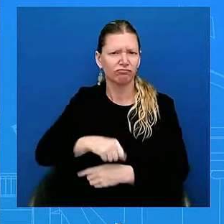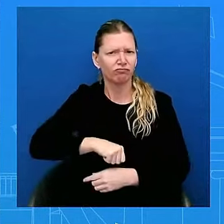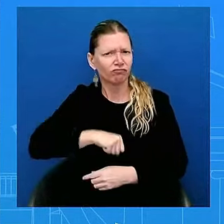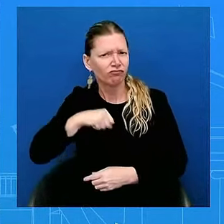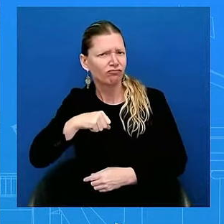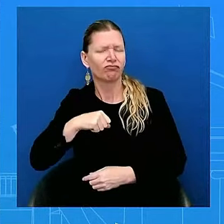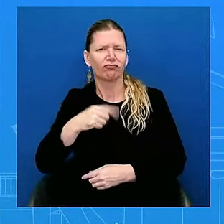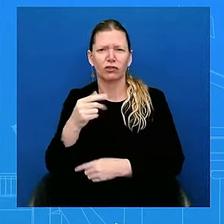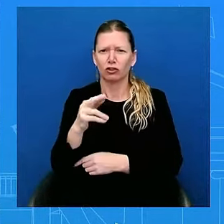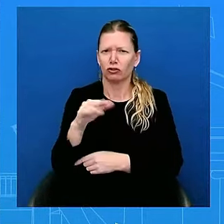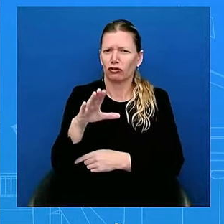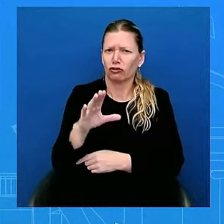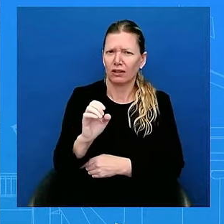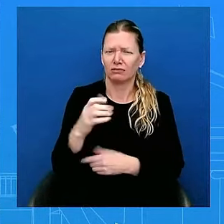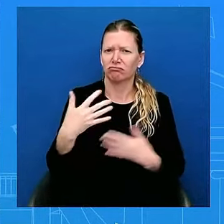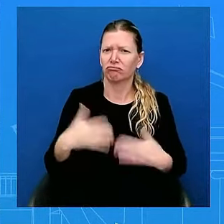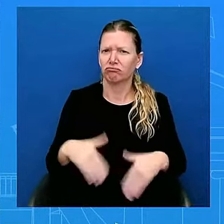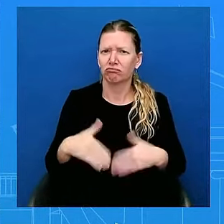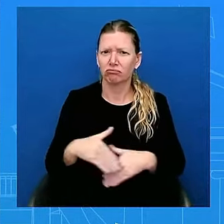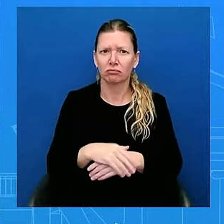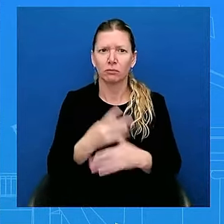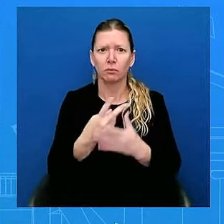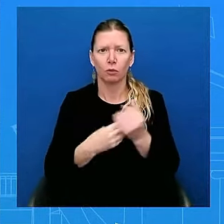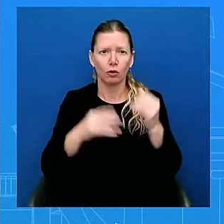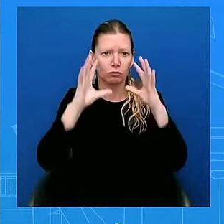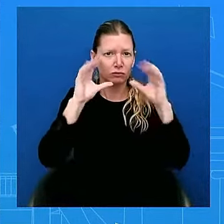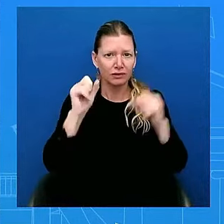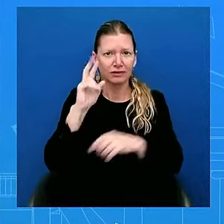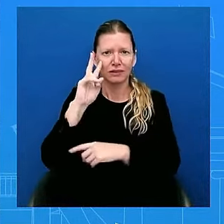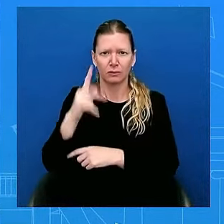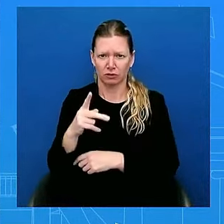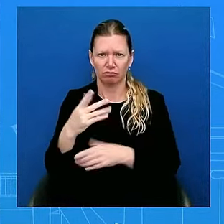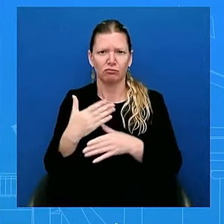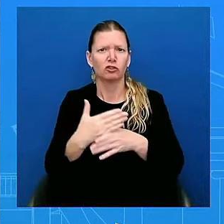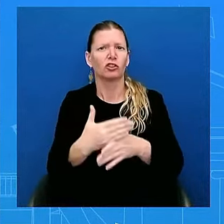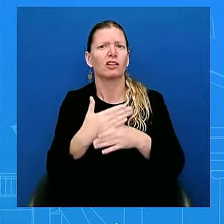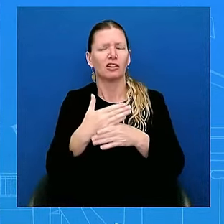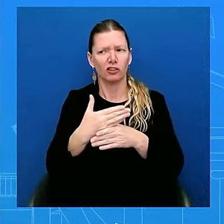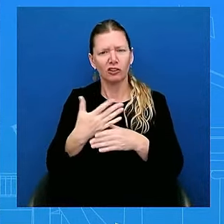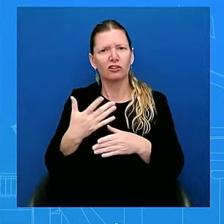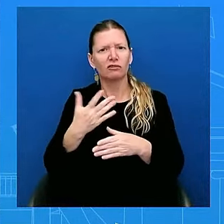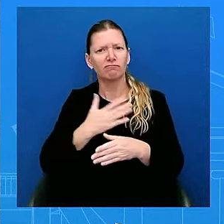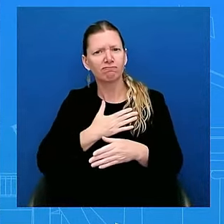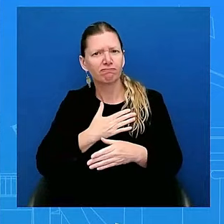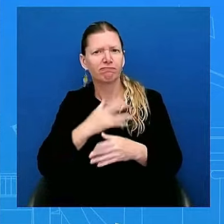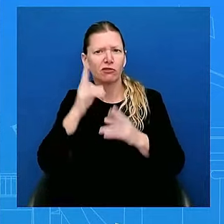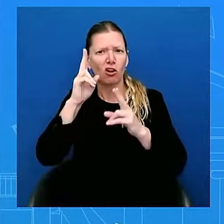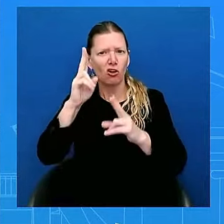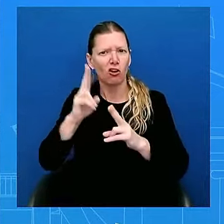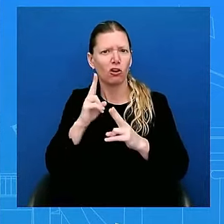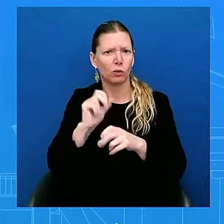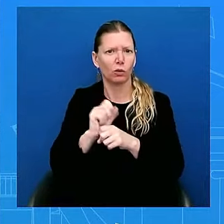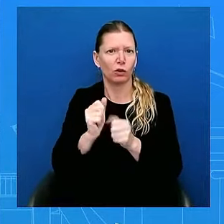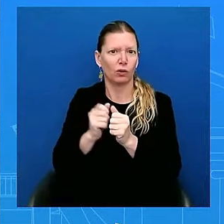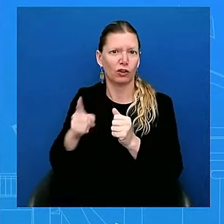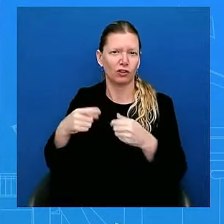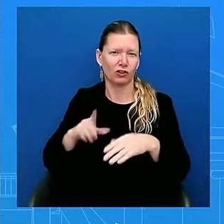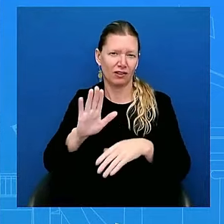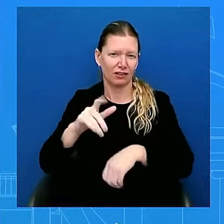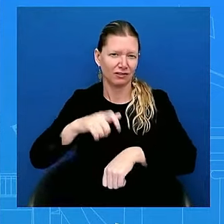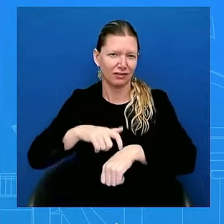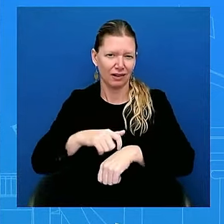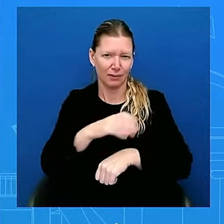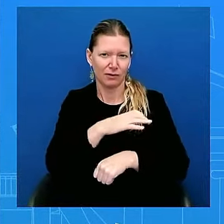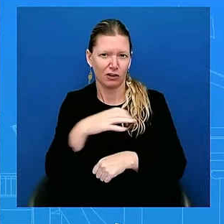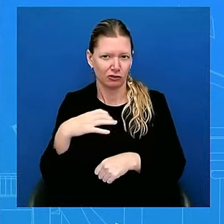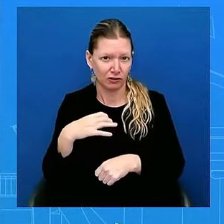We at the White House joined the President and the Vice President and their families in sending our love and condolences to